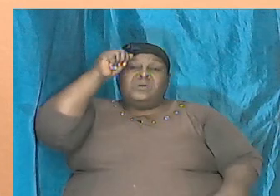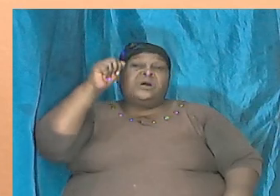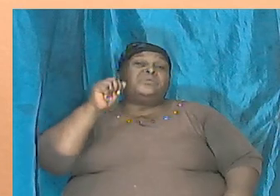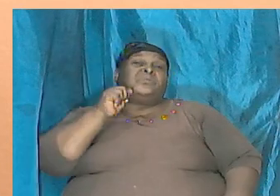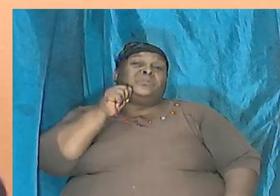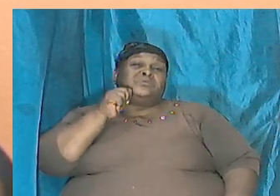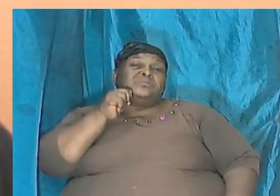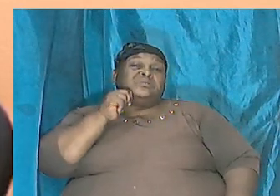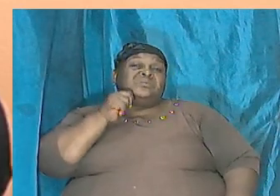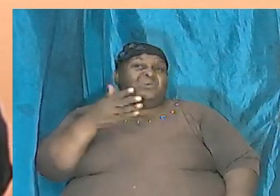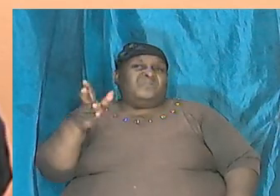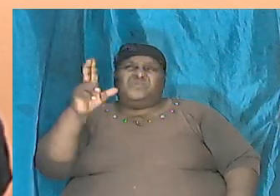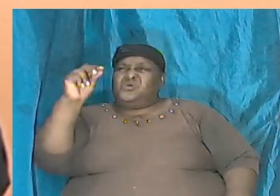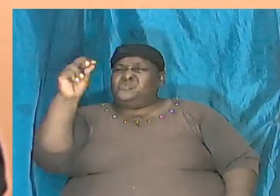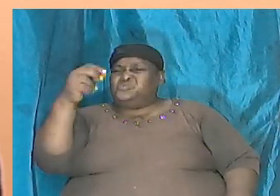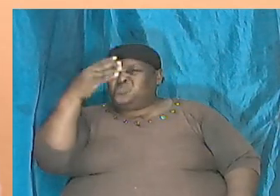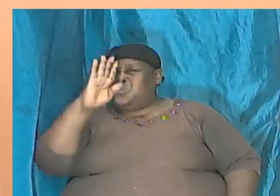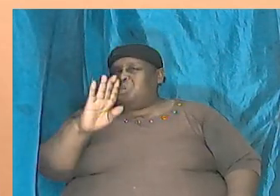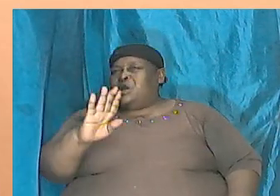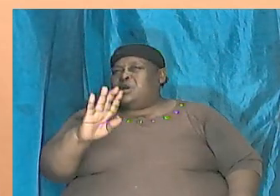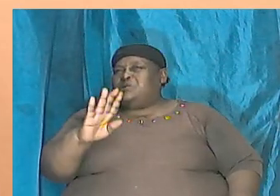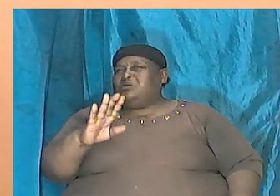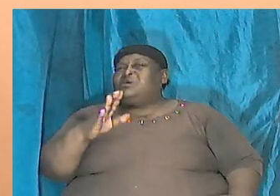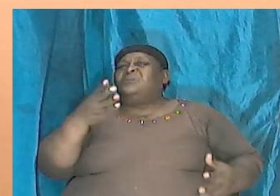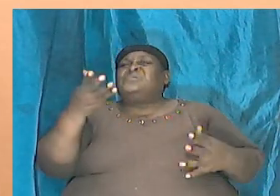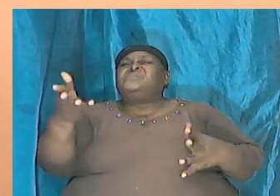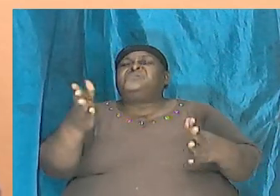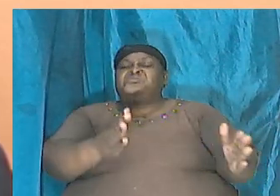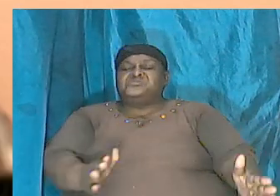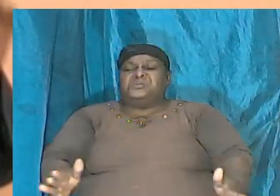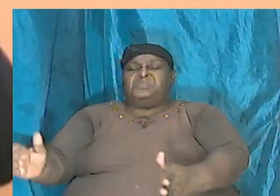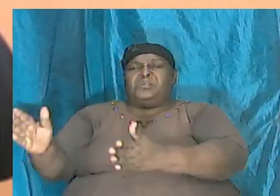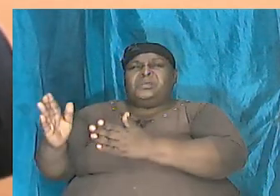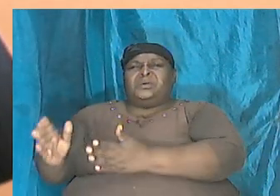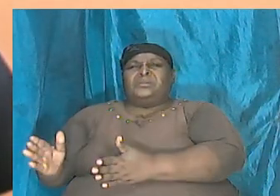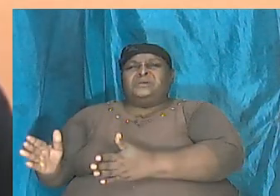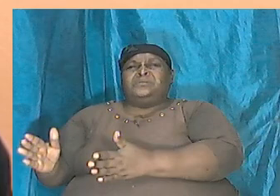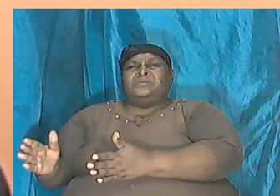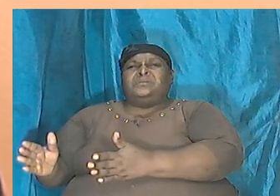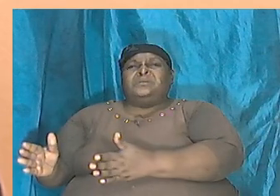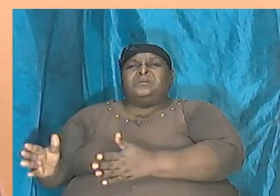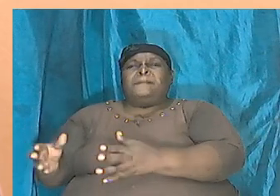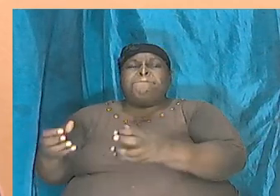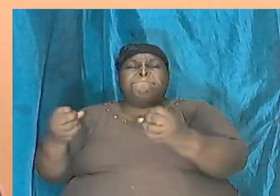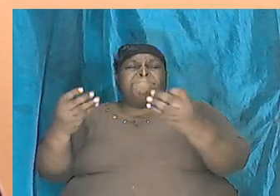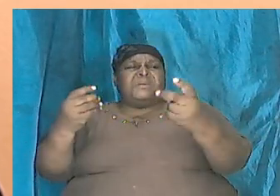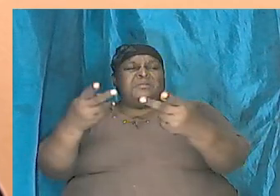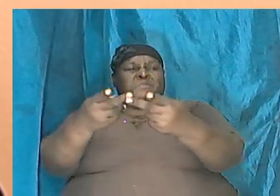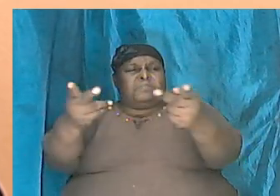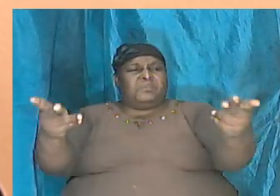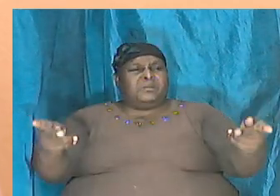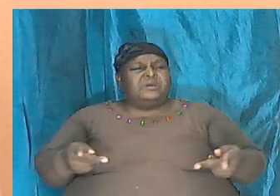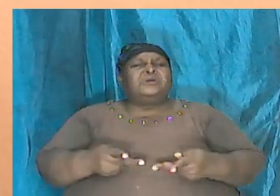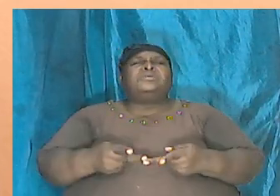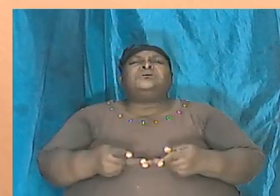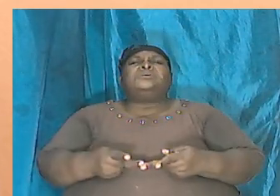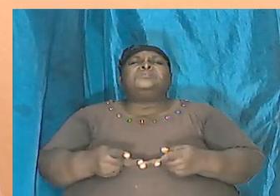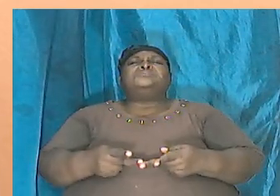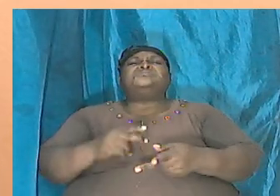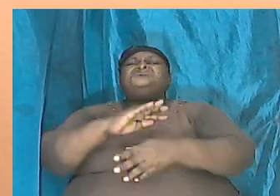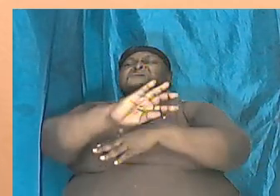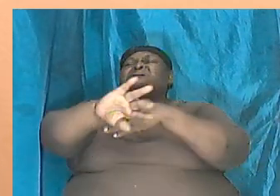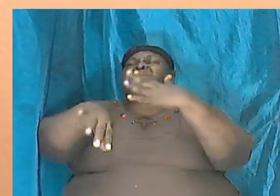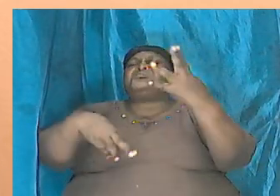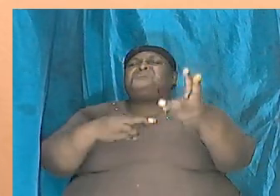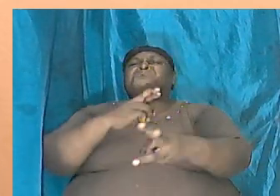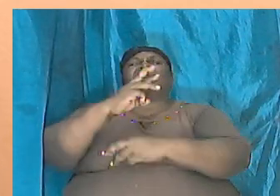attempt. There is a systematic plan. And it is in many places across the world. A whole